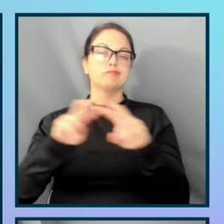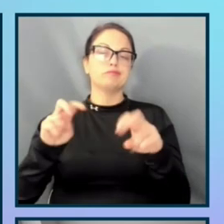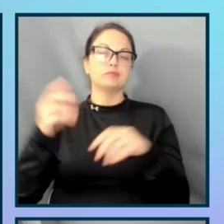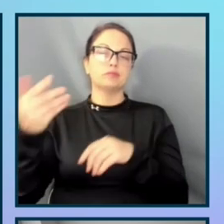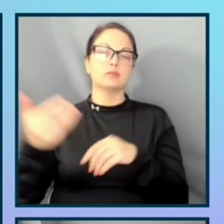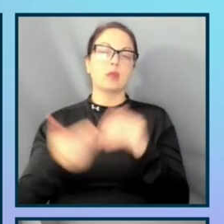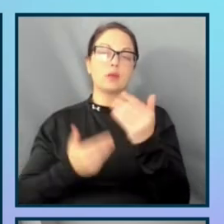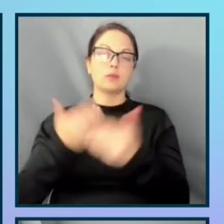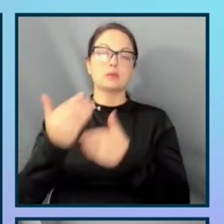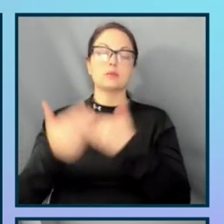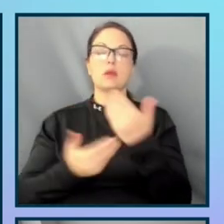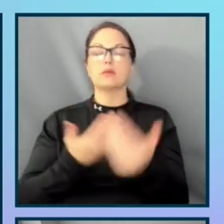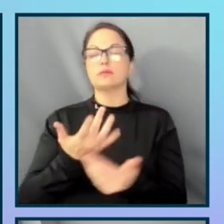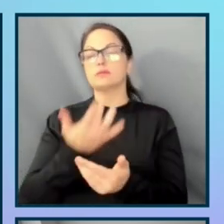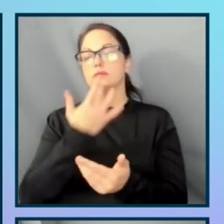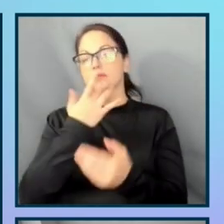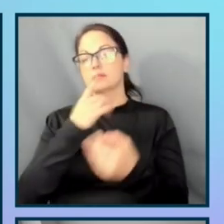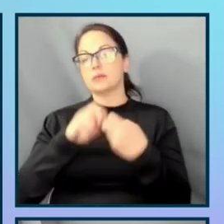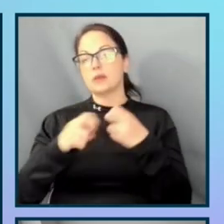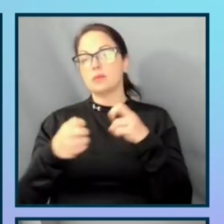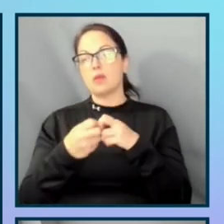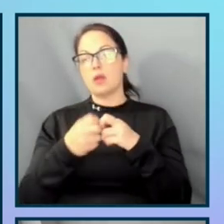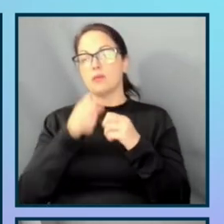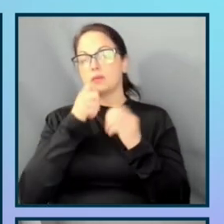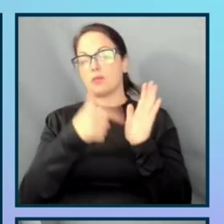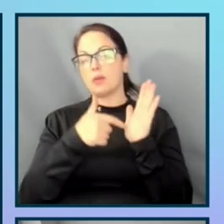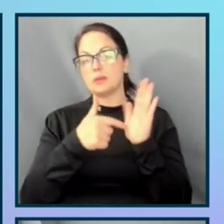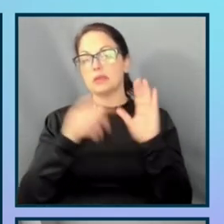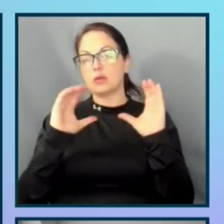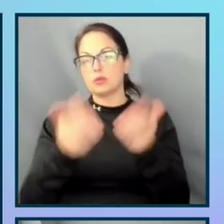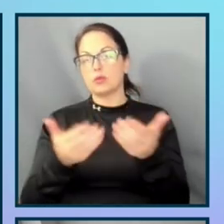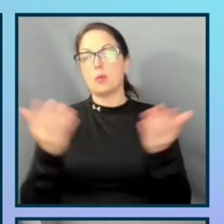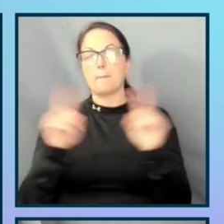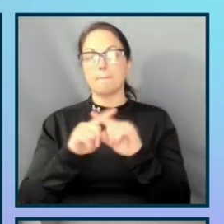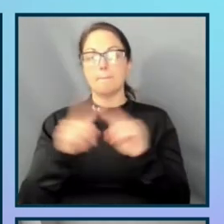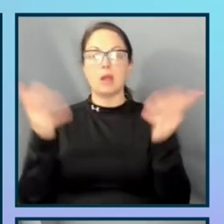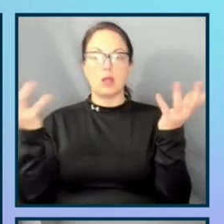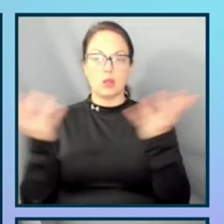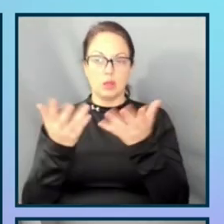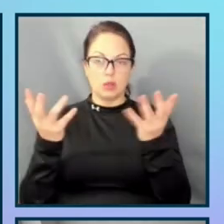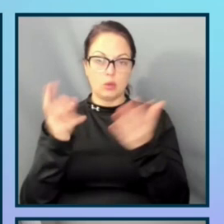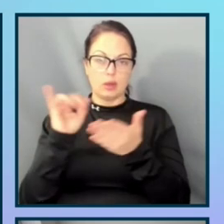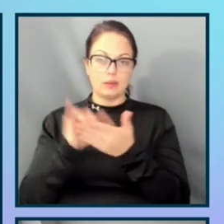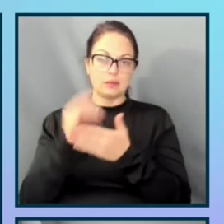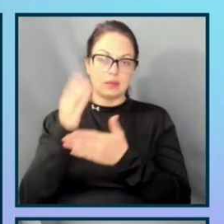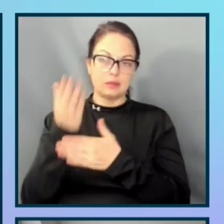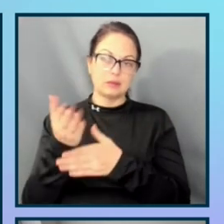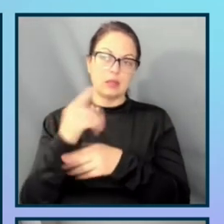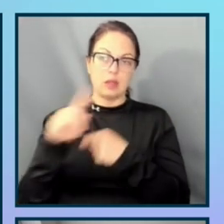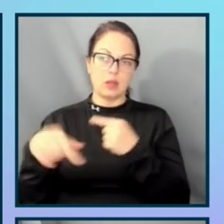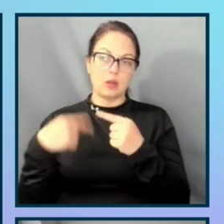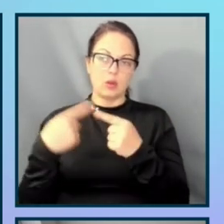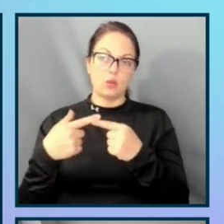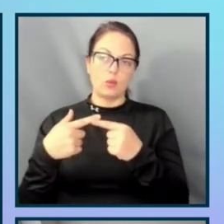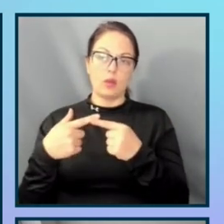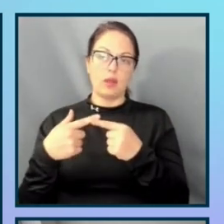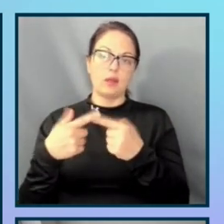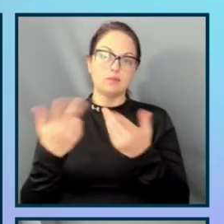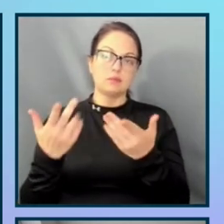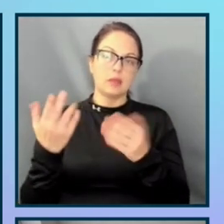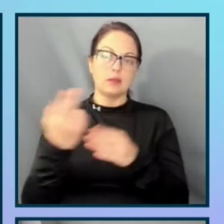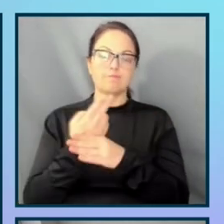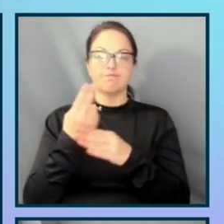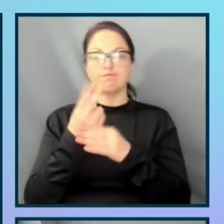biases and friction for underrepresented groups. But what is it that is there once they take this bridge? What kind of